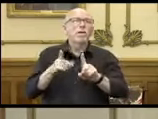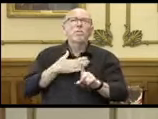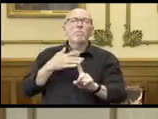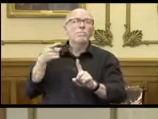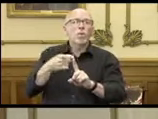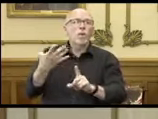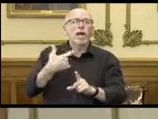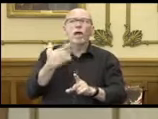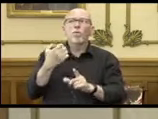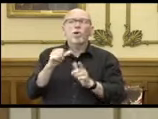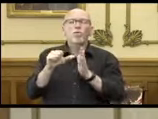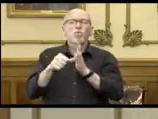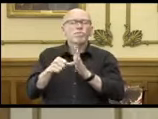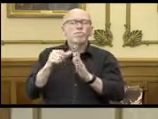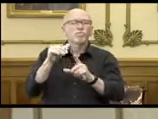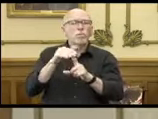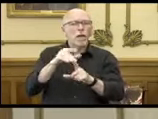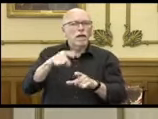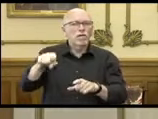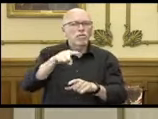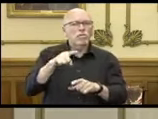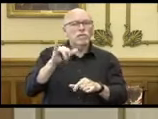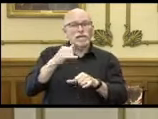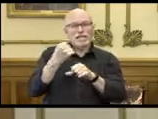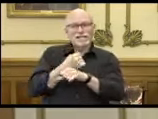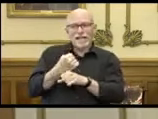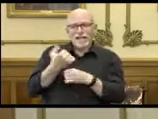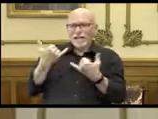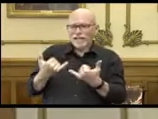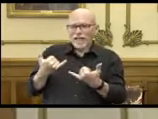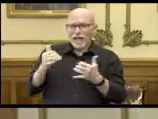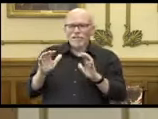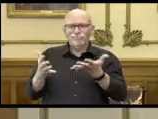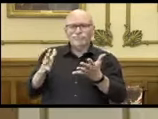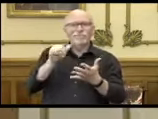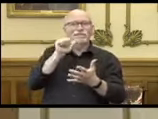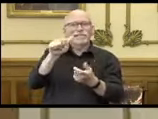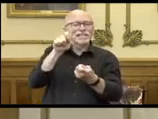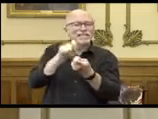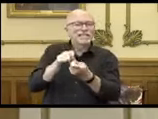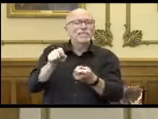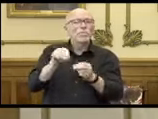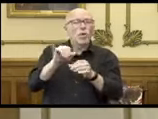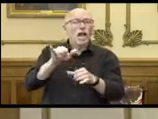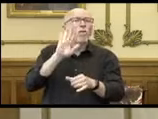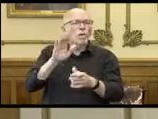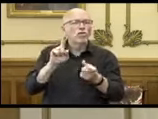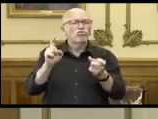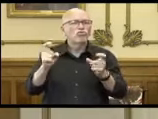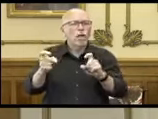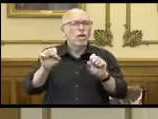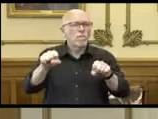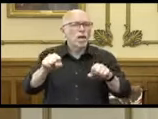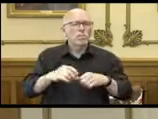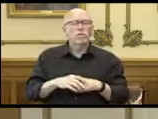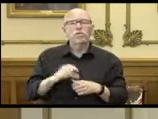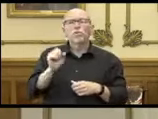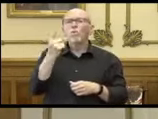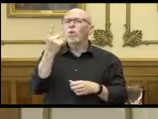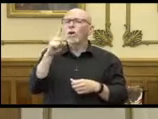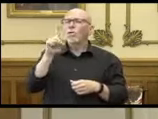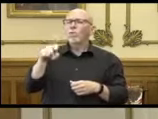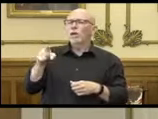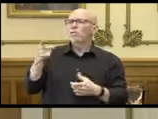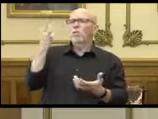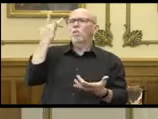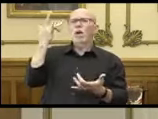just trying to remind people that the data is preliminary and is still likely to change. So one of the questions we're getting is